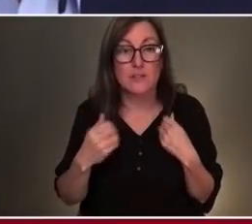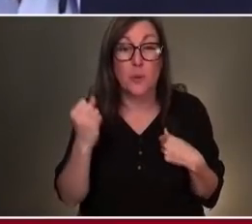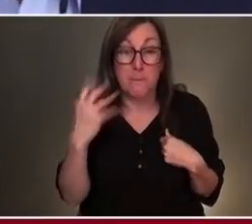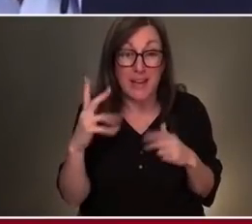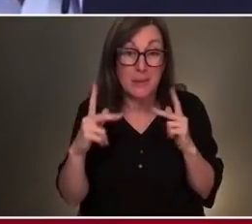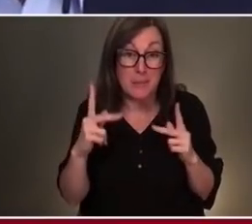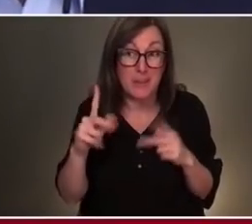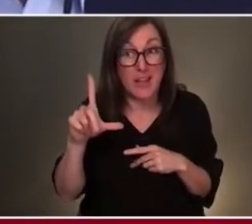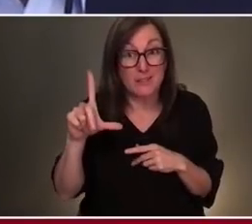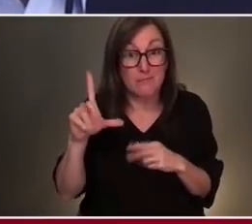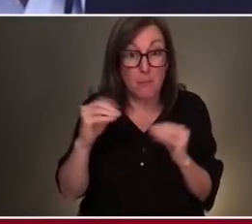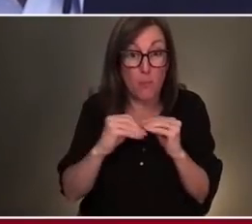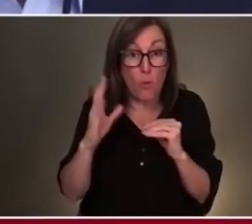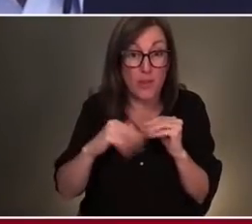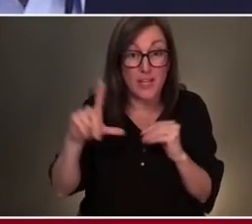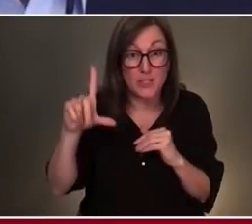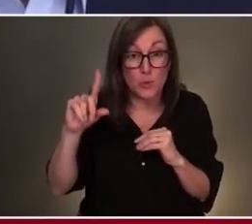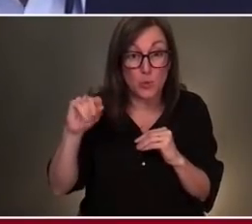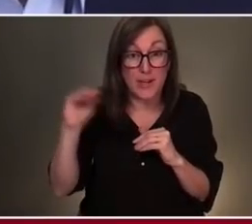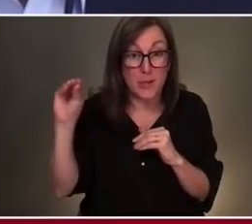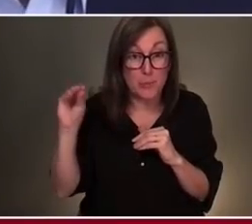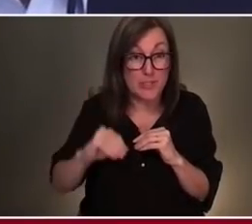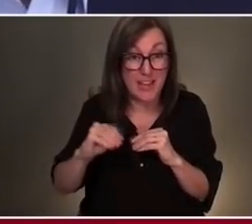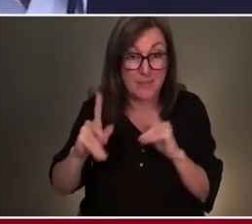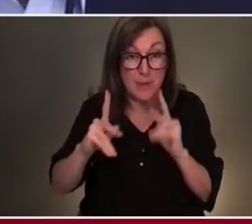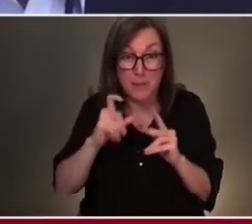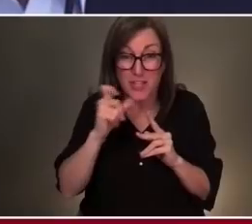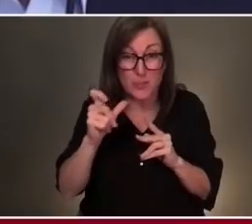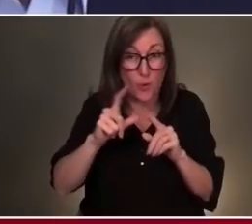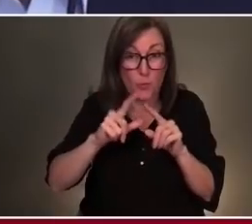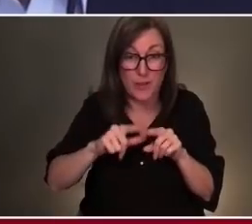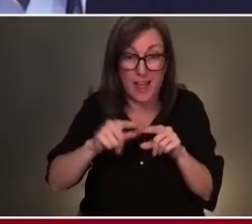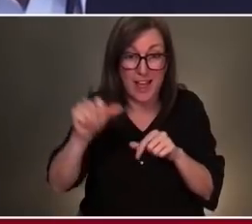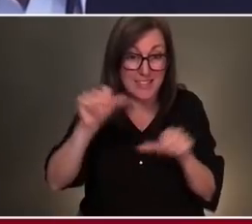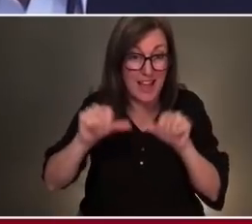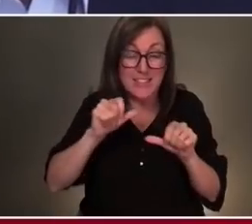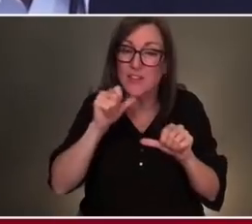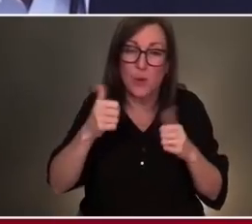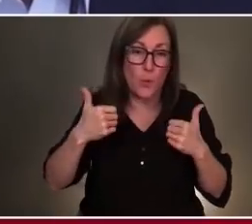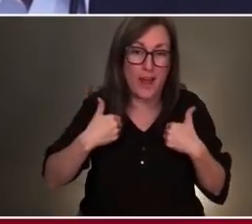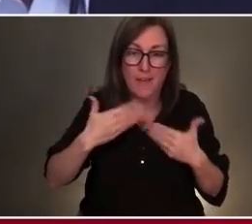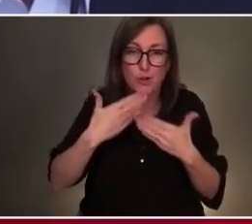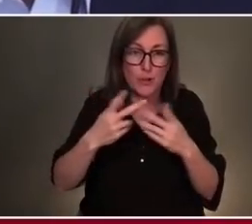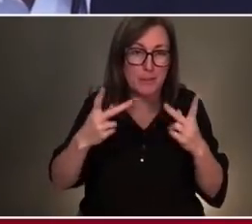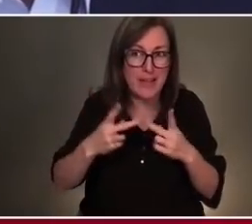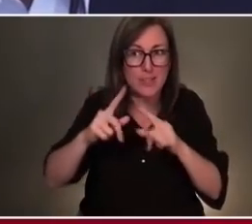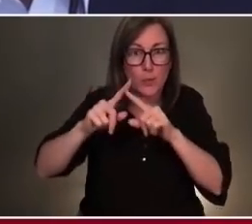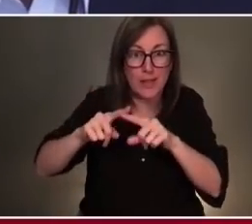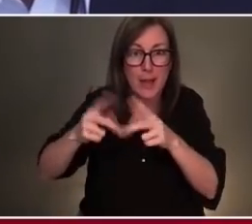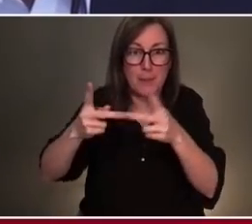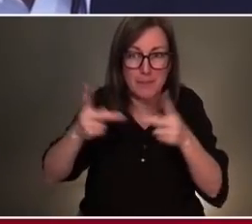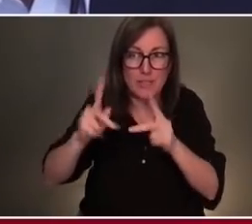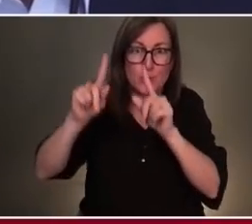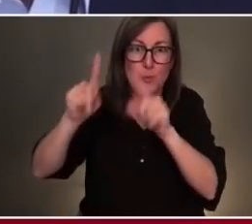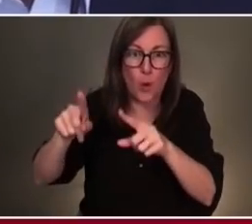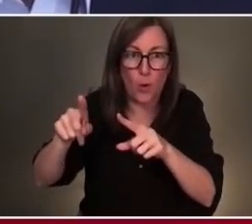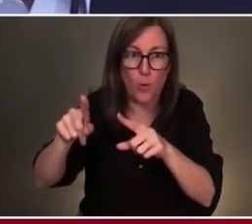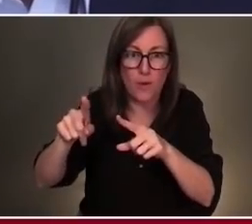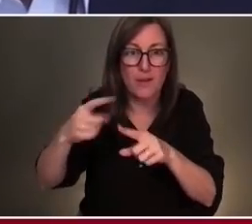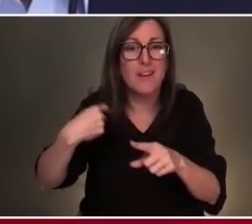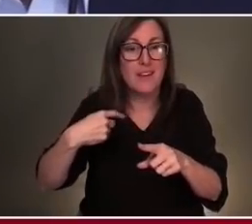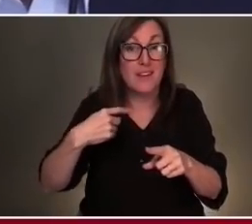science don't have a reliable source, don't have a reliable place to go, where we end up in a world where Facebook